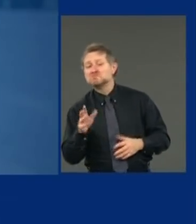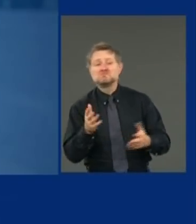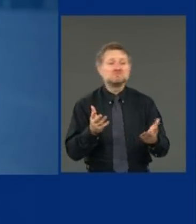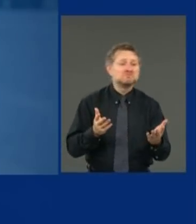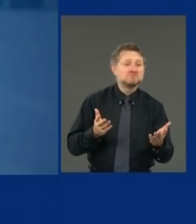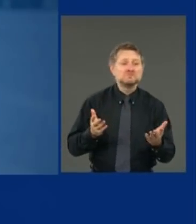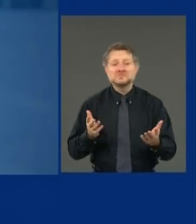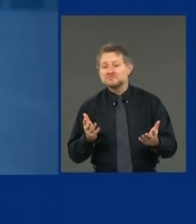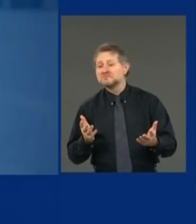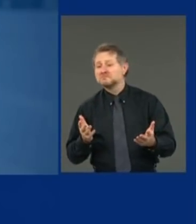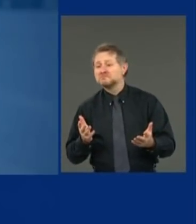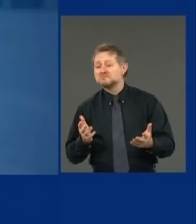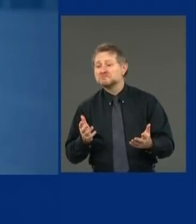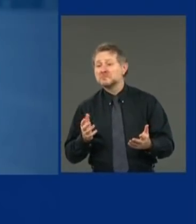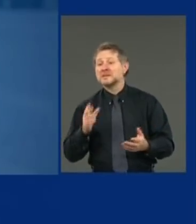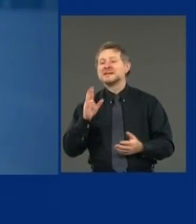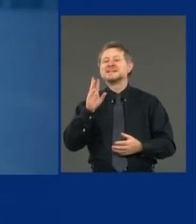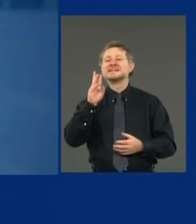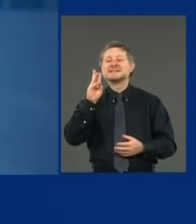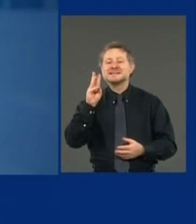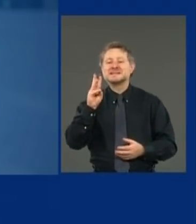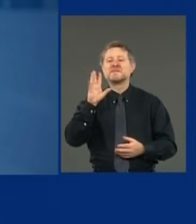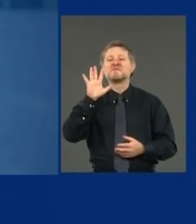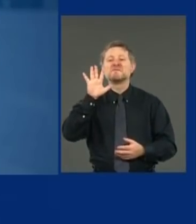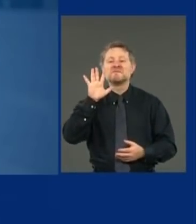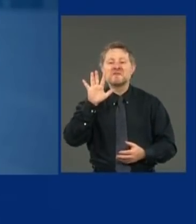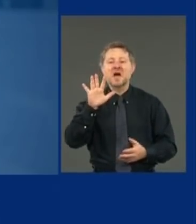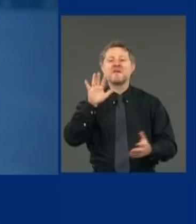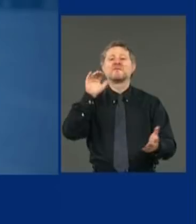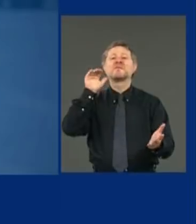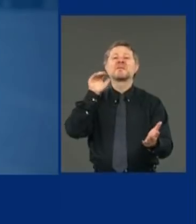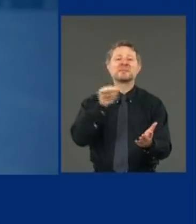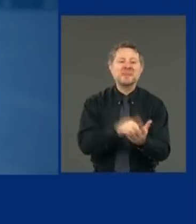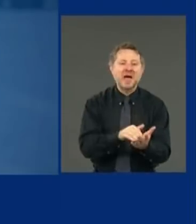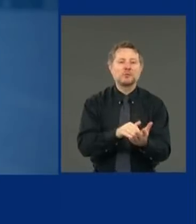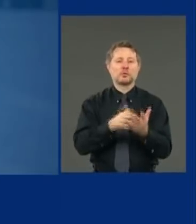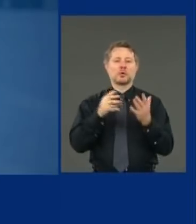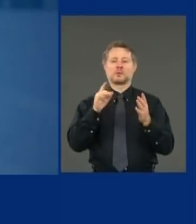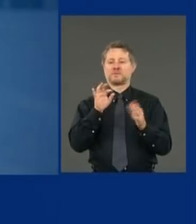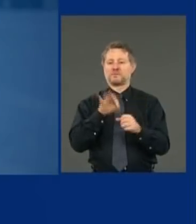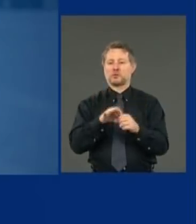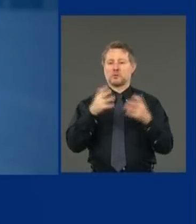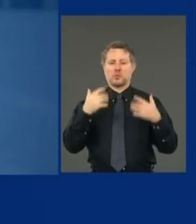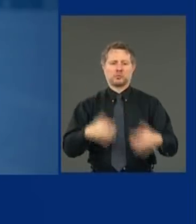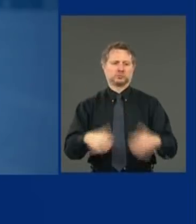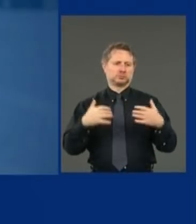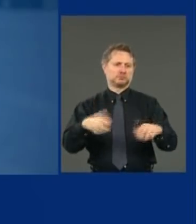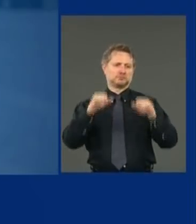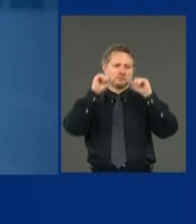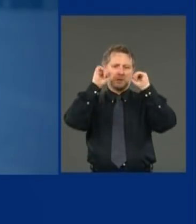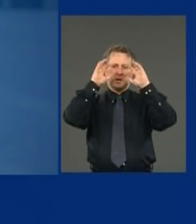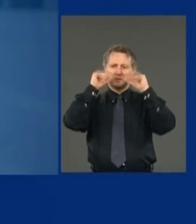65,000 people. Isn't that amazing? Zach wins.